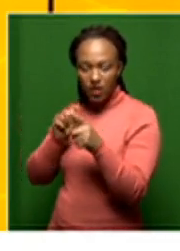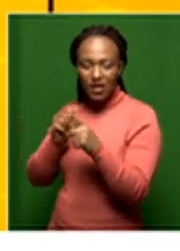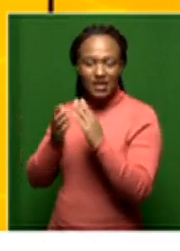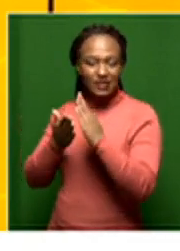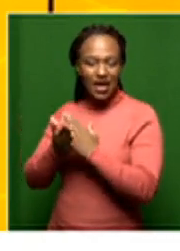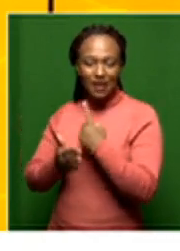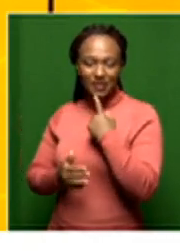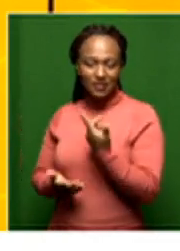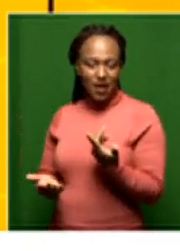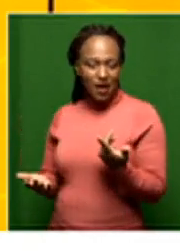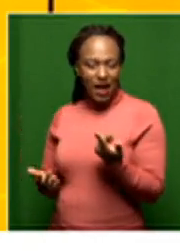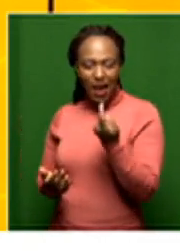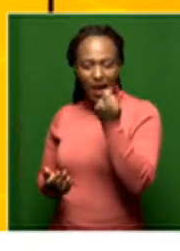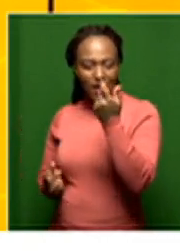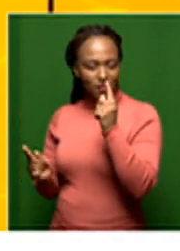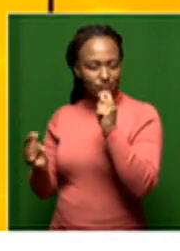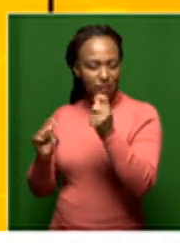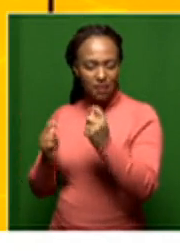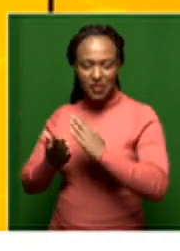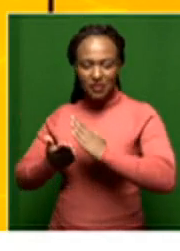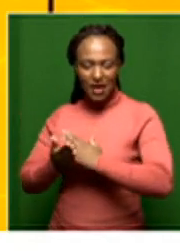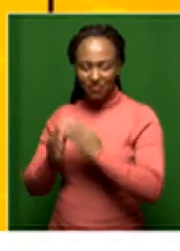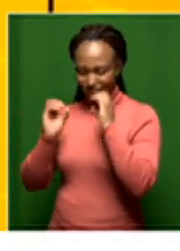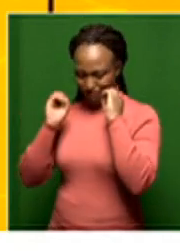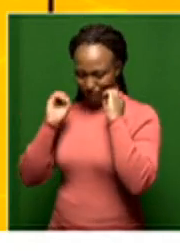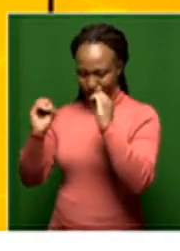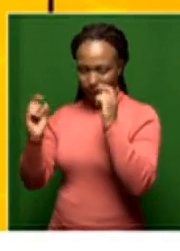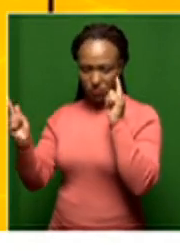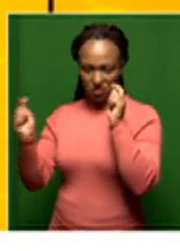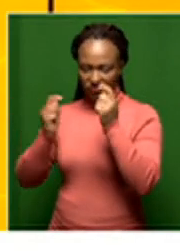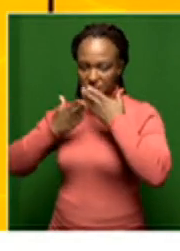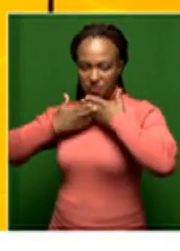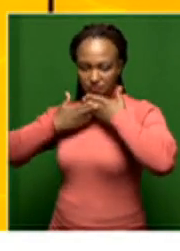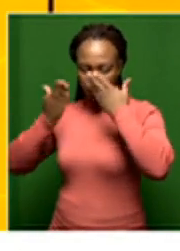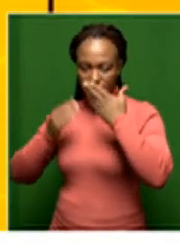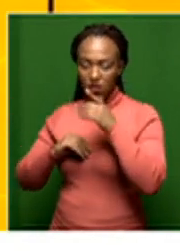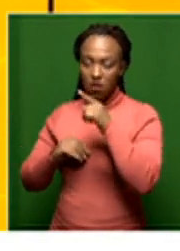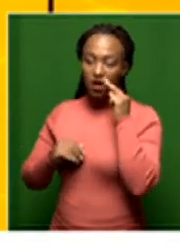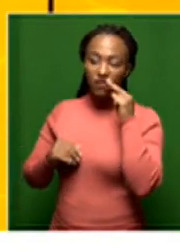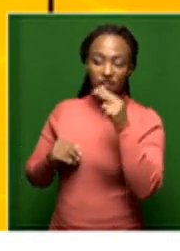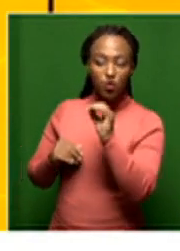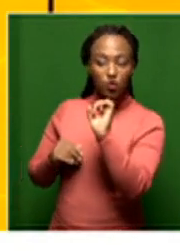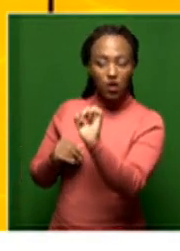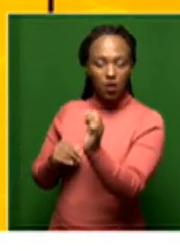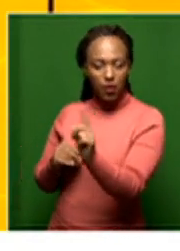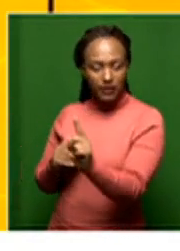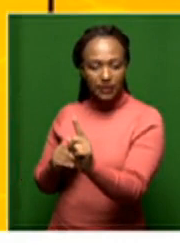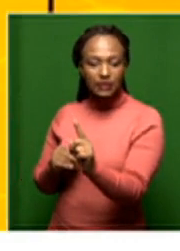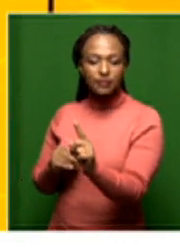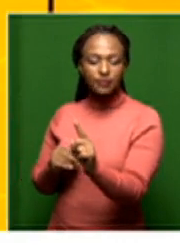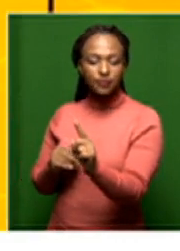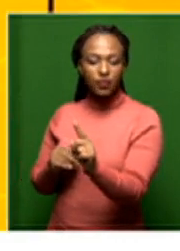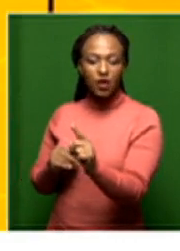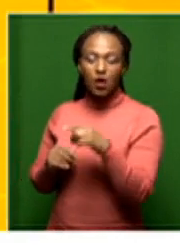little to nothing in this regard. But what, to your view, Advocate Ngugai Tobi, has actually slowed down